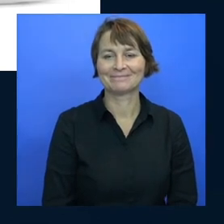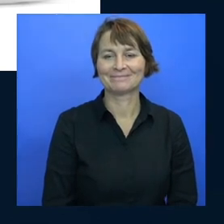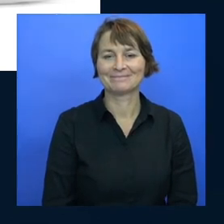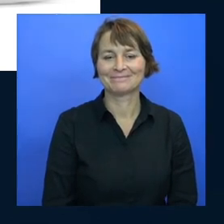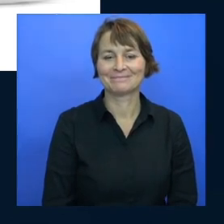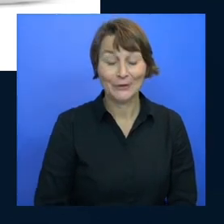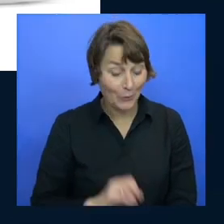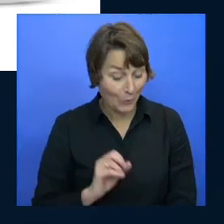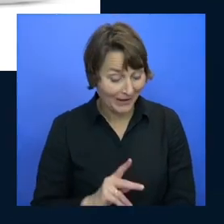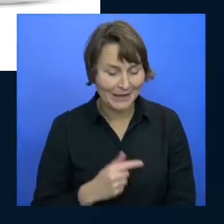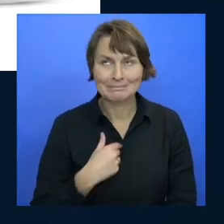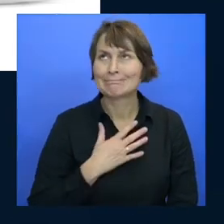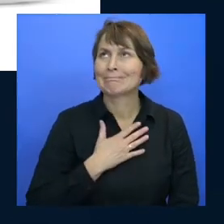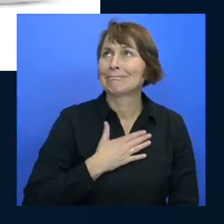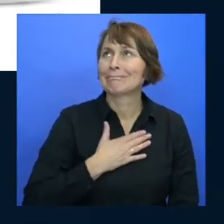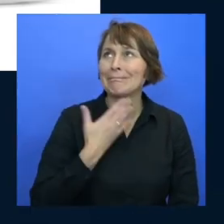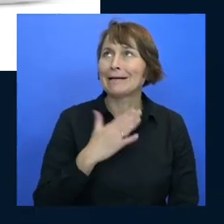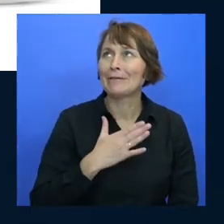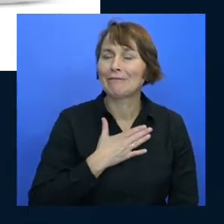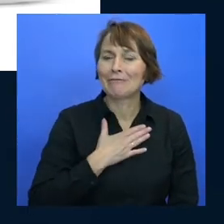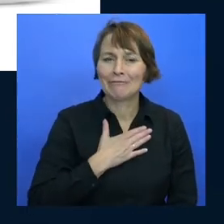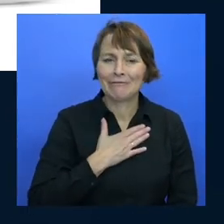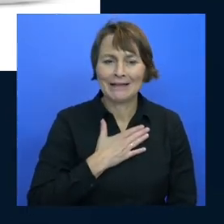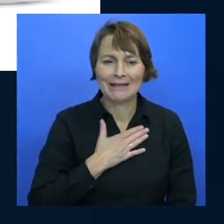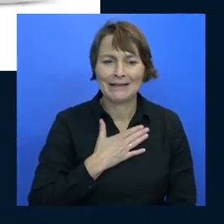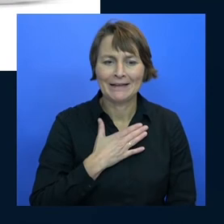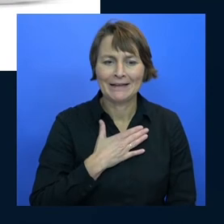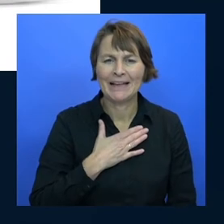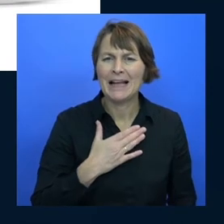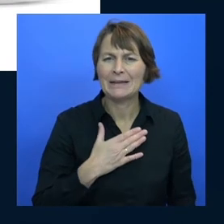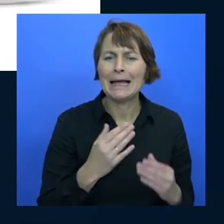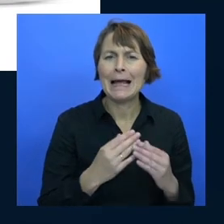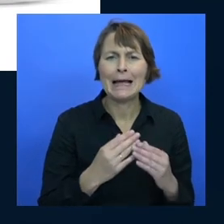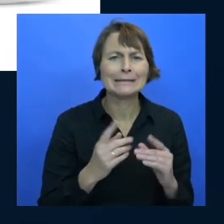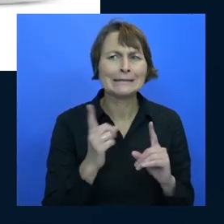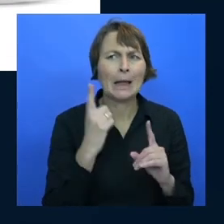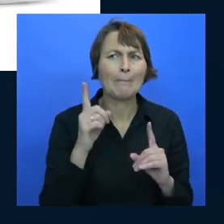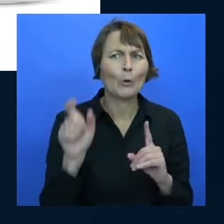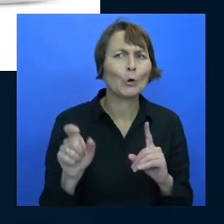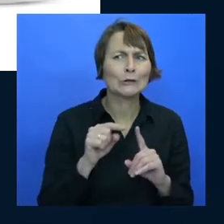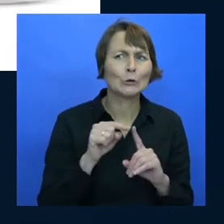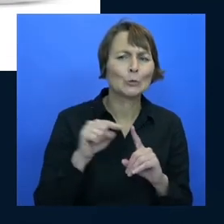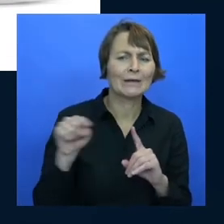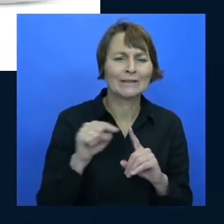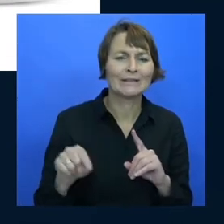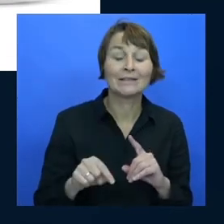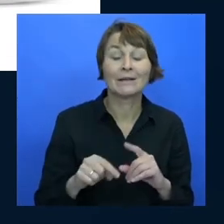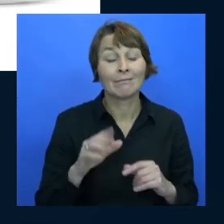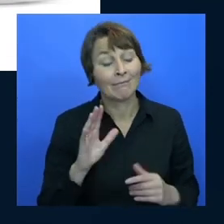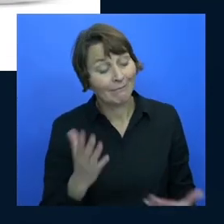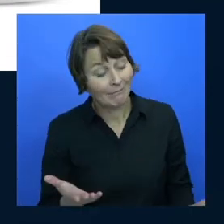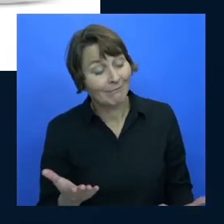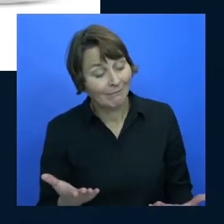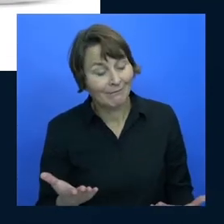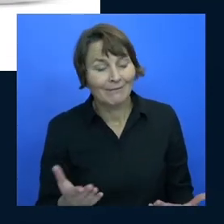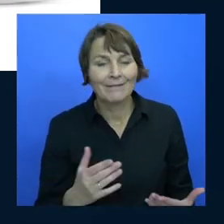don't know like i feel like there's either a james bond or a sherlock holmes reference coming up again it would be great if it was a carriage like one that james but that came from